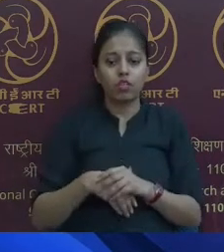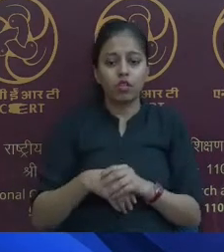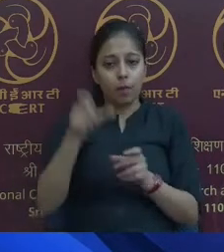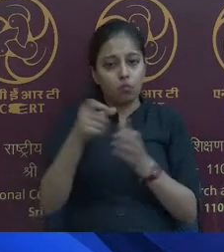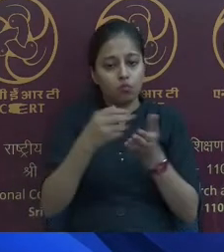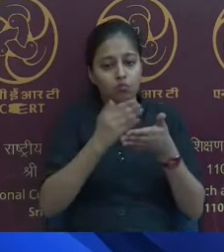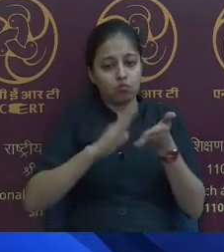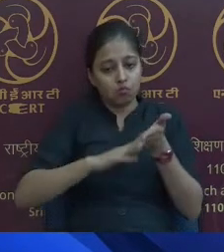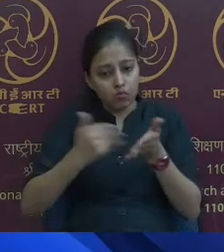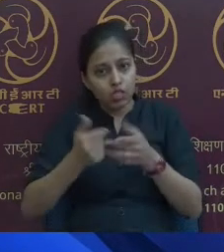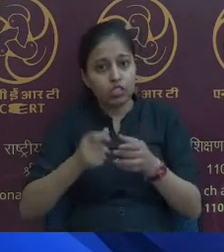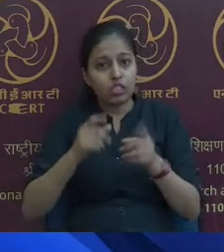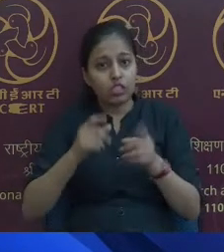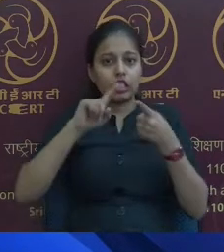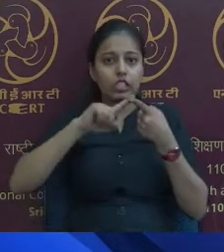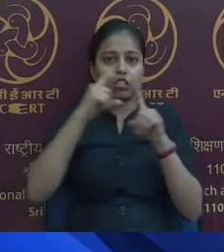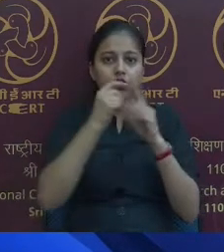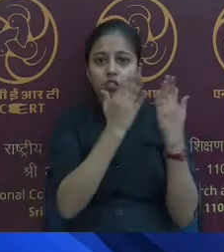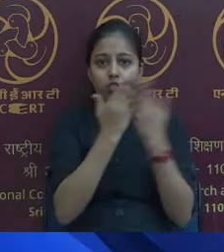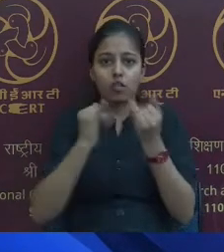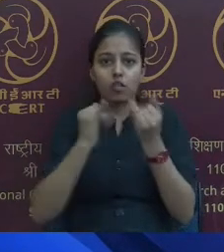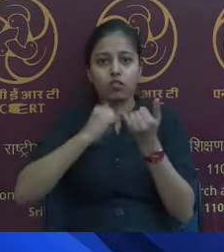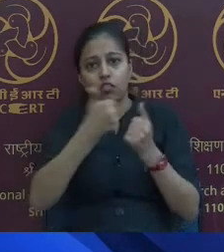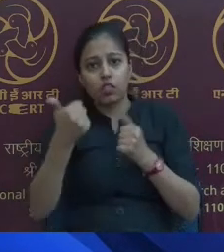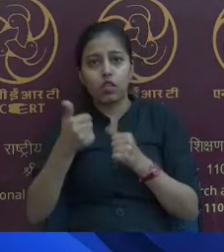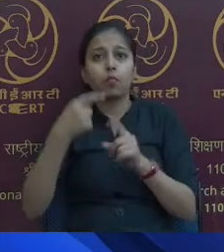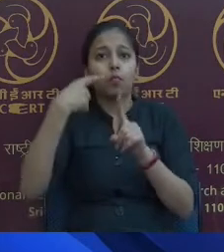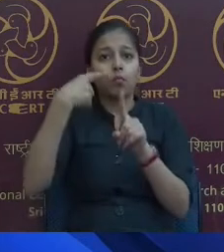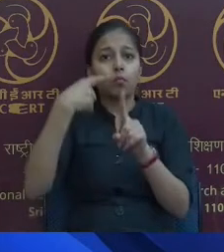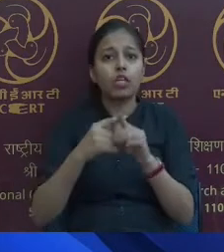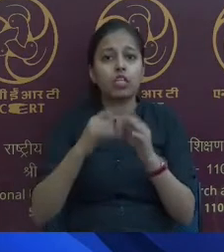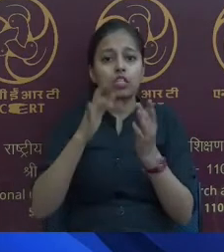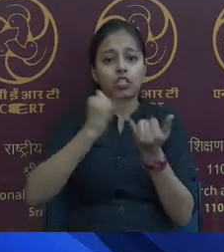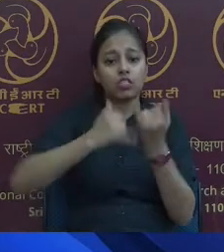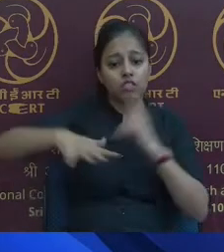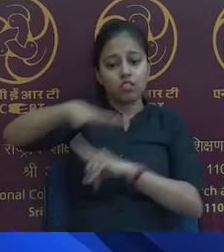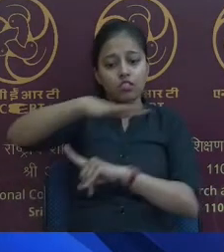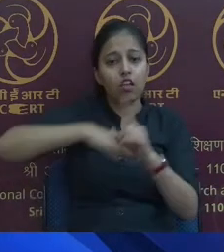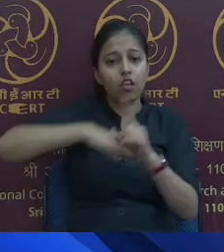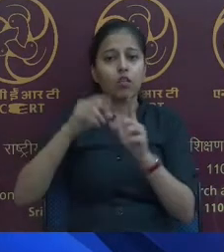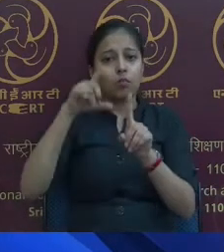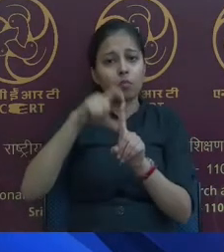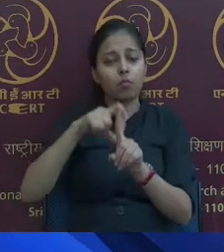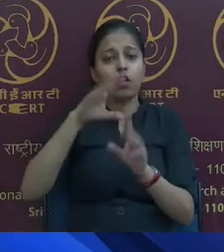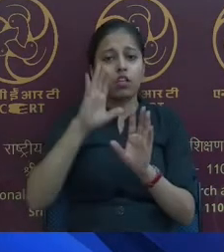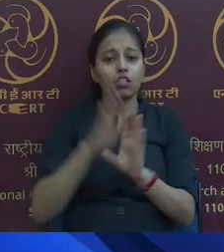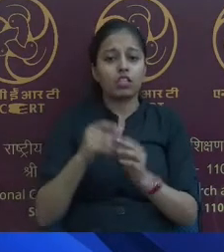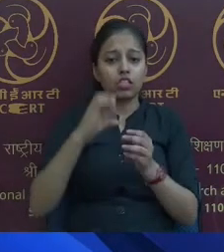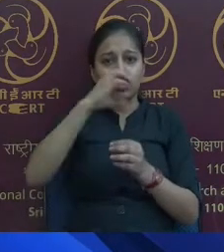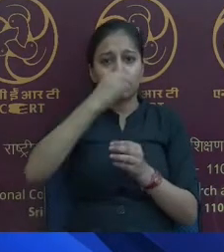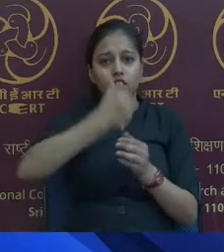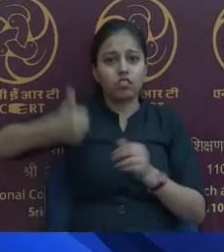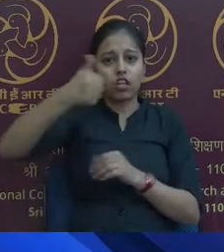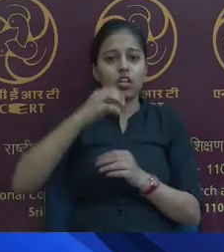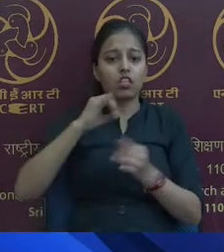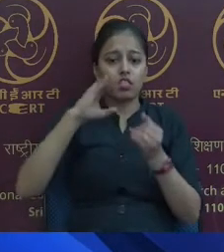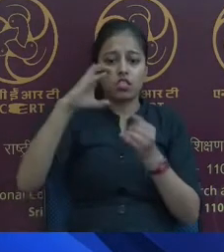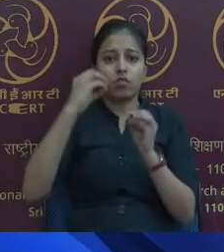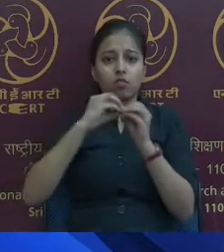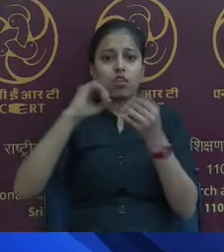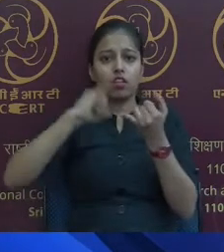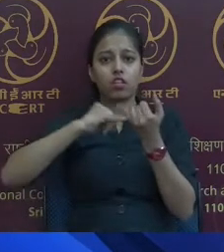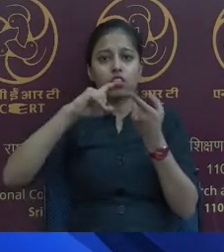Secretaries and SPDs from states and union territories, Chairman CBSC, Kendri, Vidyalaya, Jawaharanur Vidyalaya,